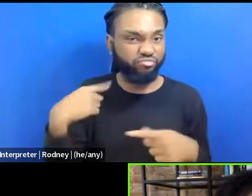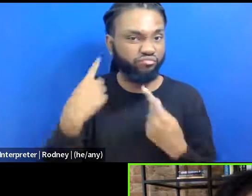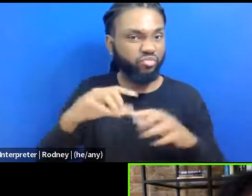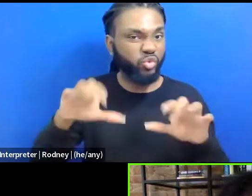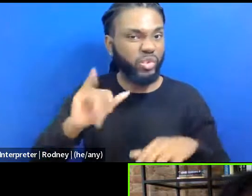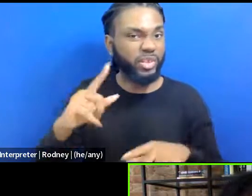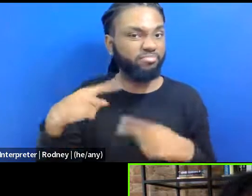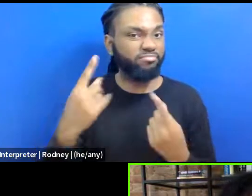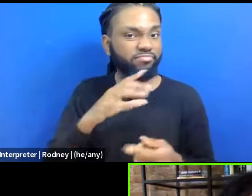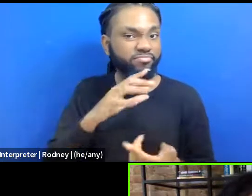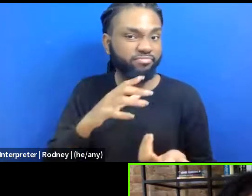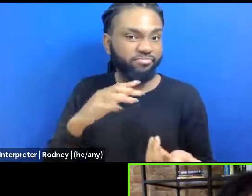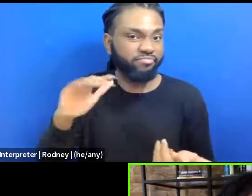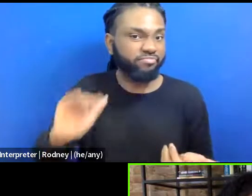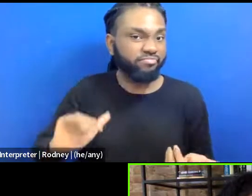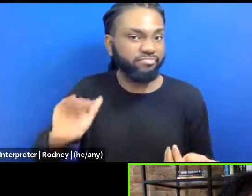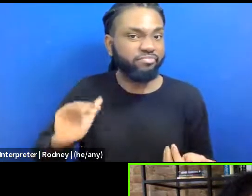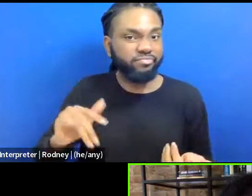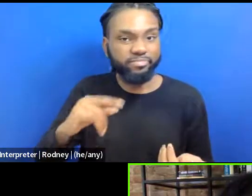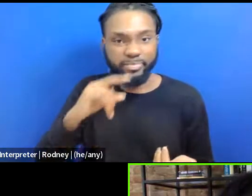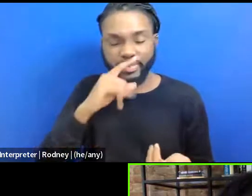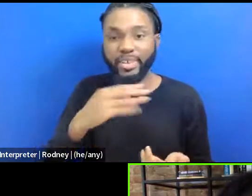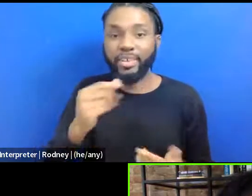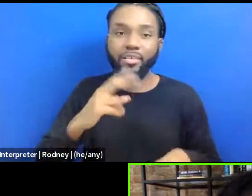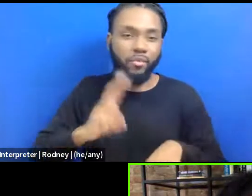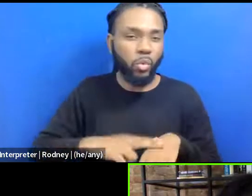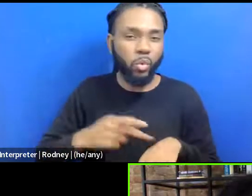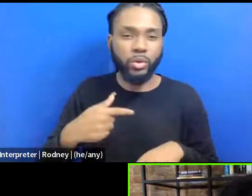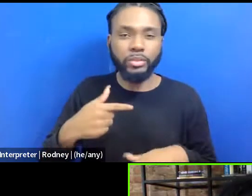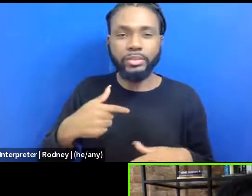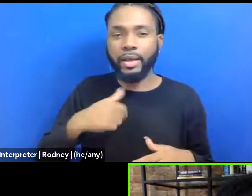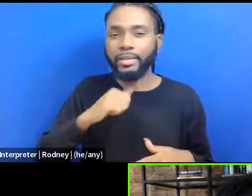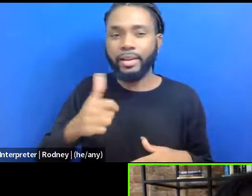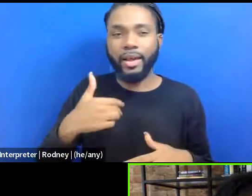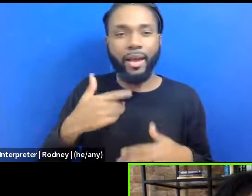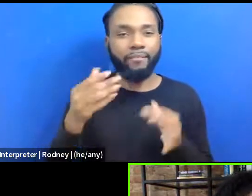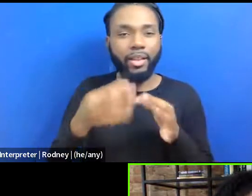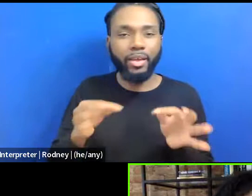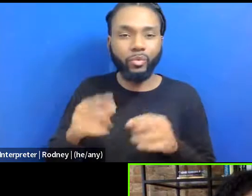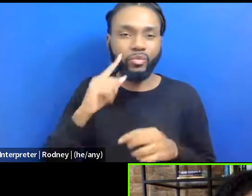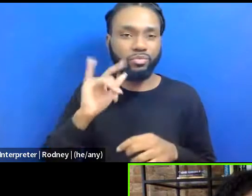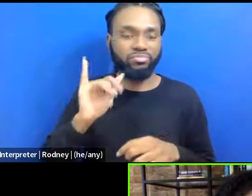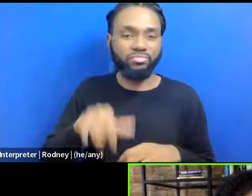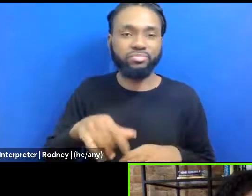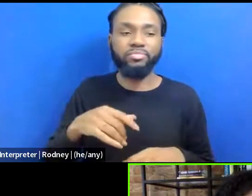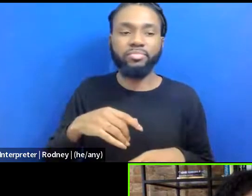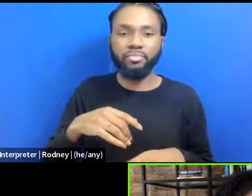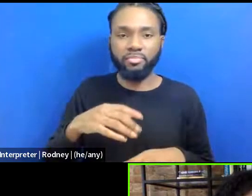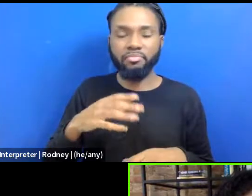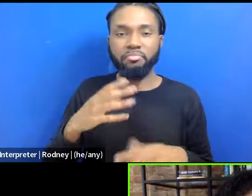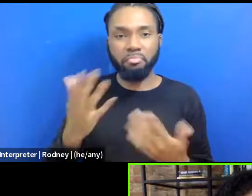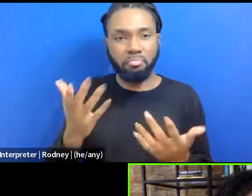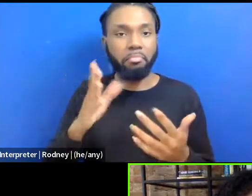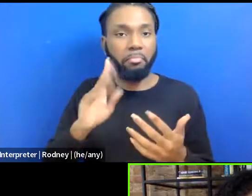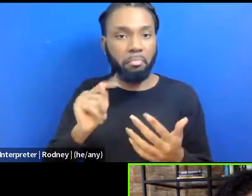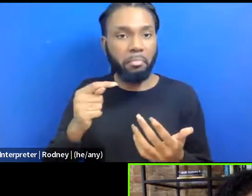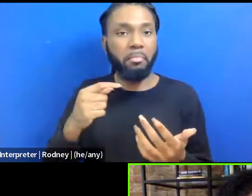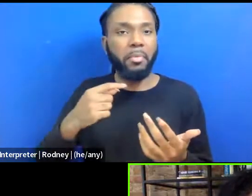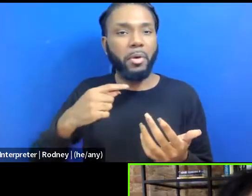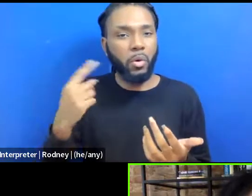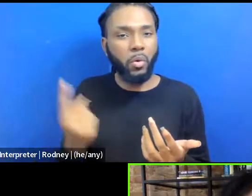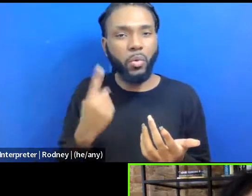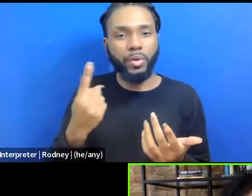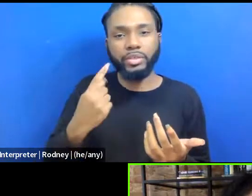since I was a kid. And, of course, didn't have the language for it. But always